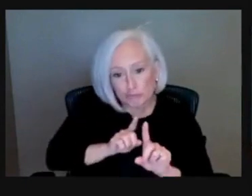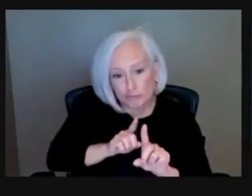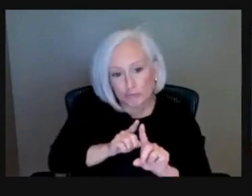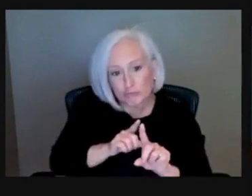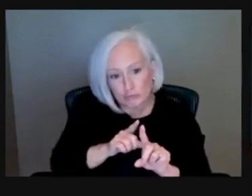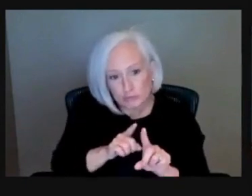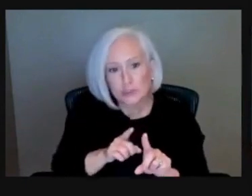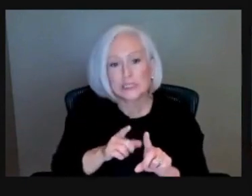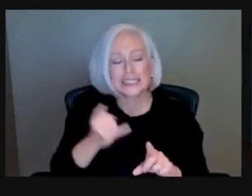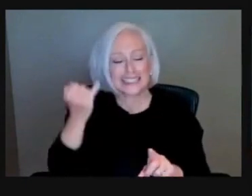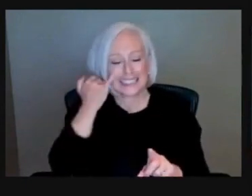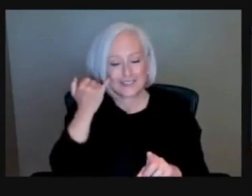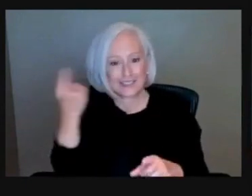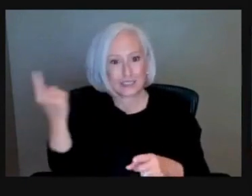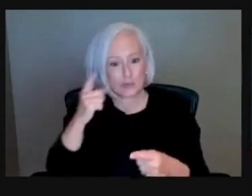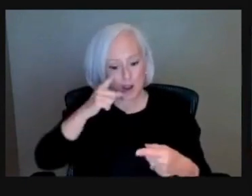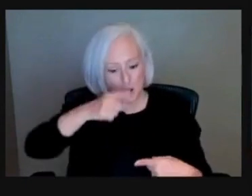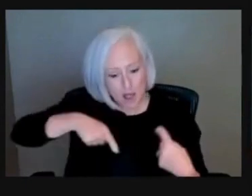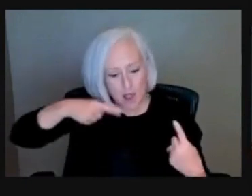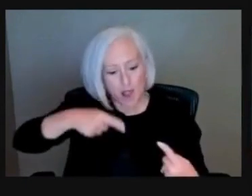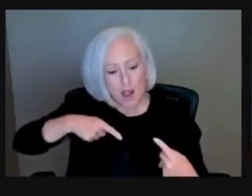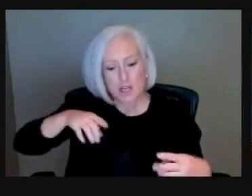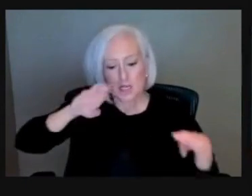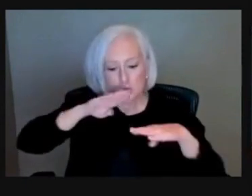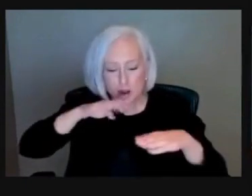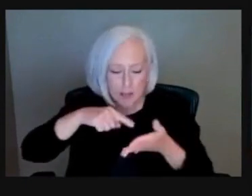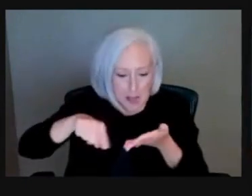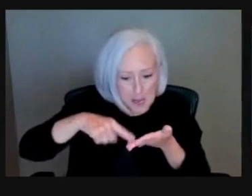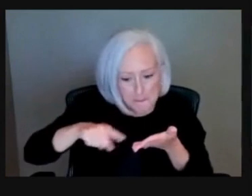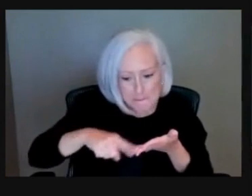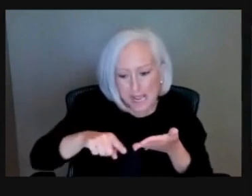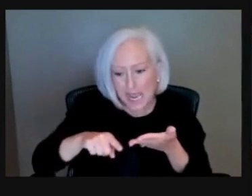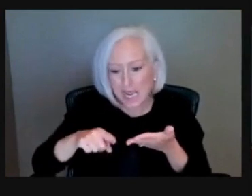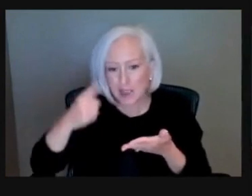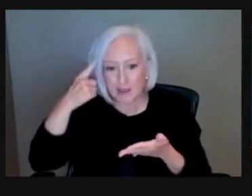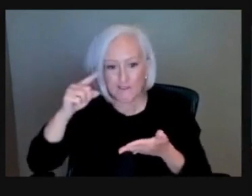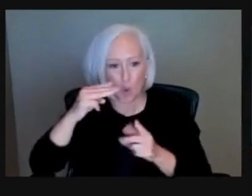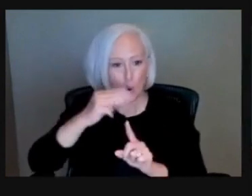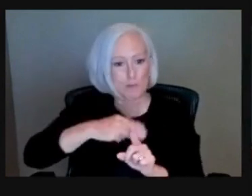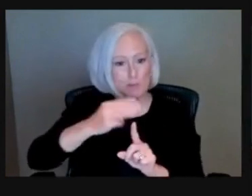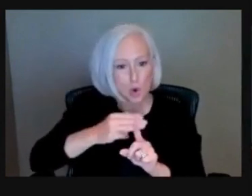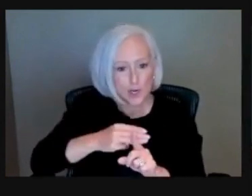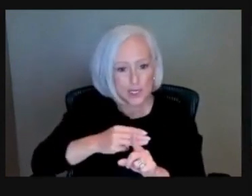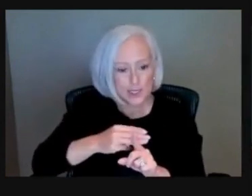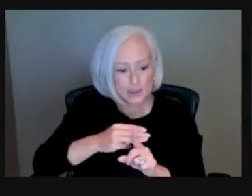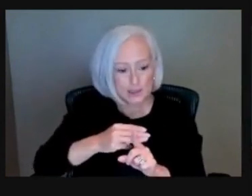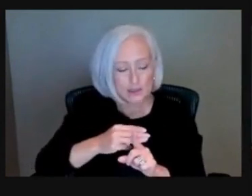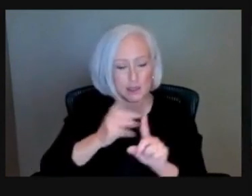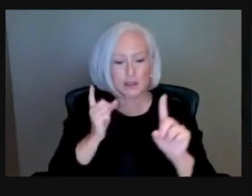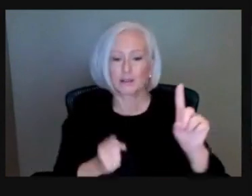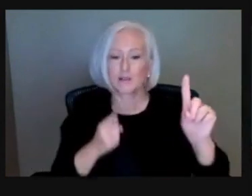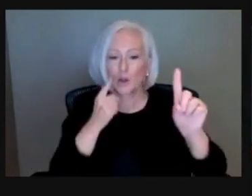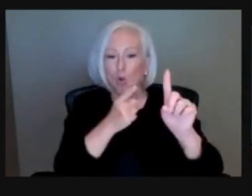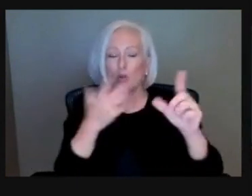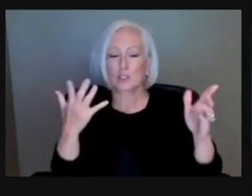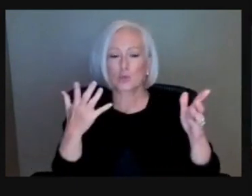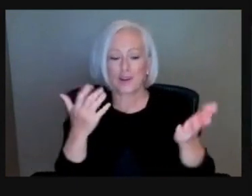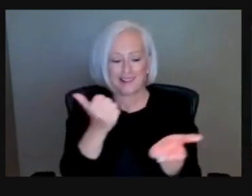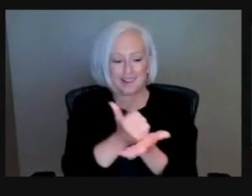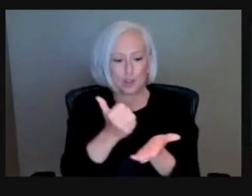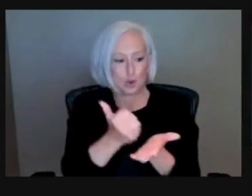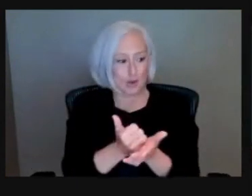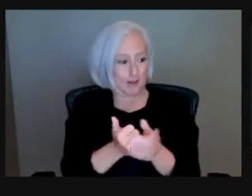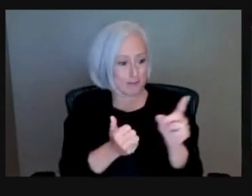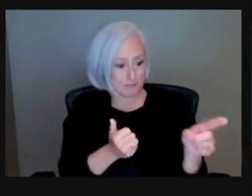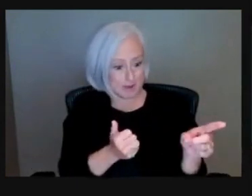difficulties, that's one of our big focuses right now is in trying to connect people with resources that maybe is not being